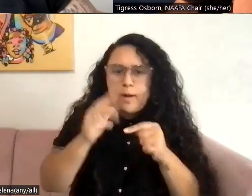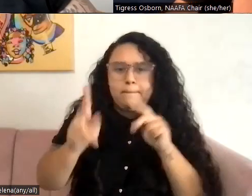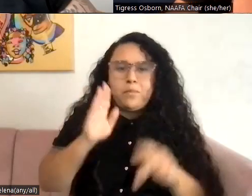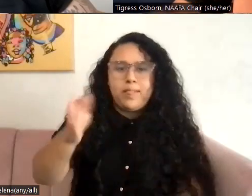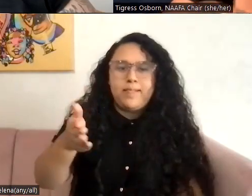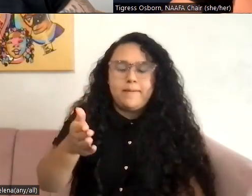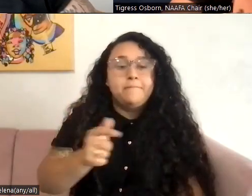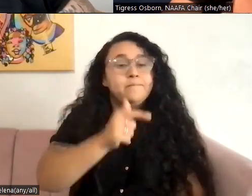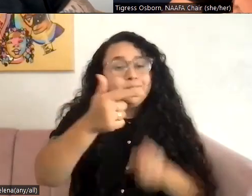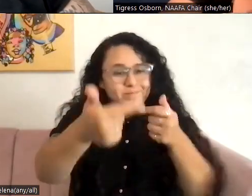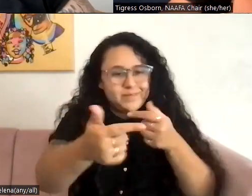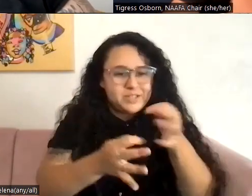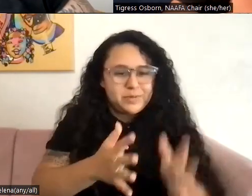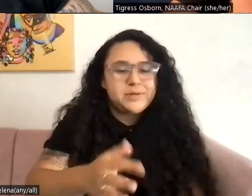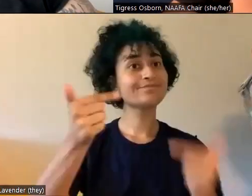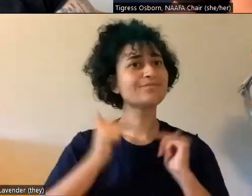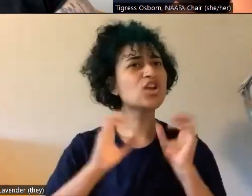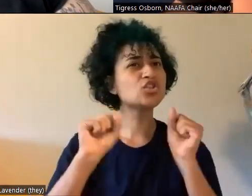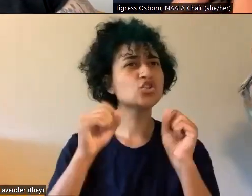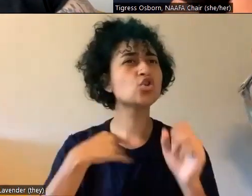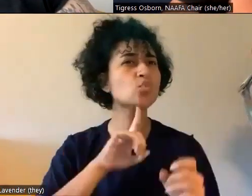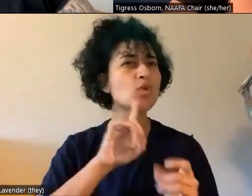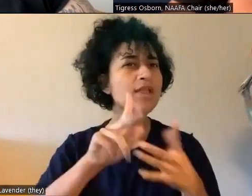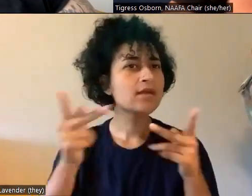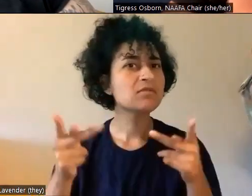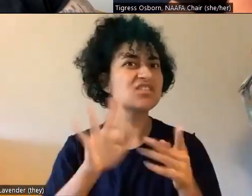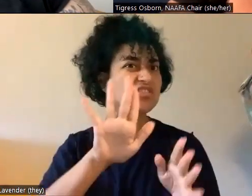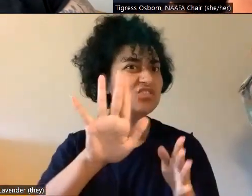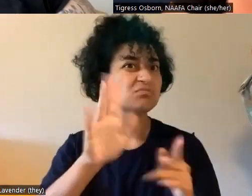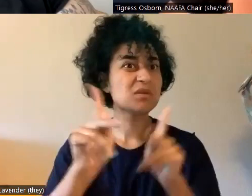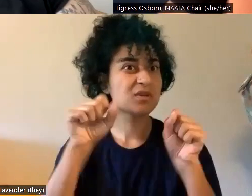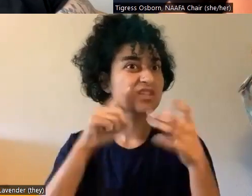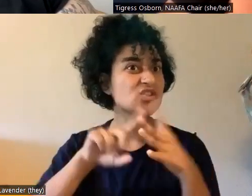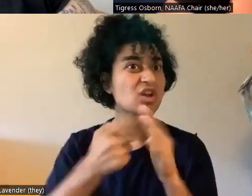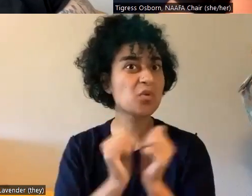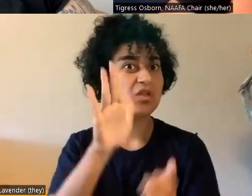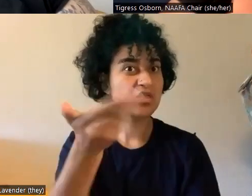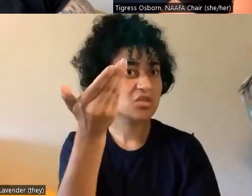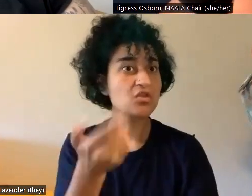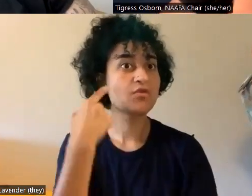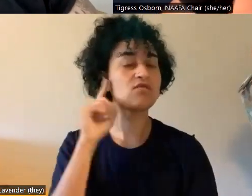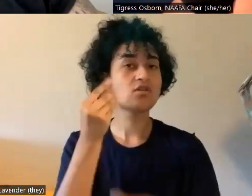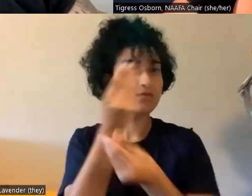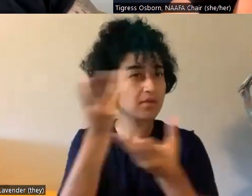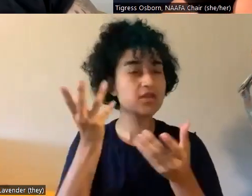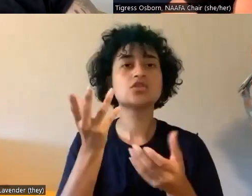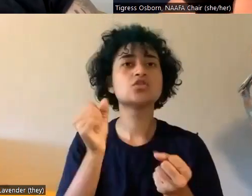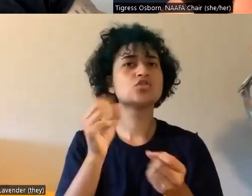community information. And is Instagram the place where you do the most interaction or where else do you gather that information?